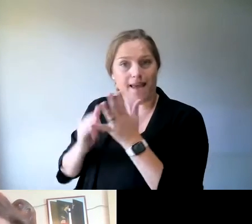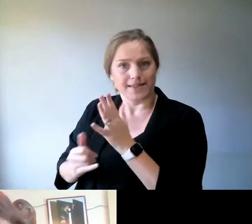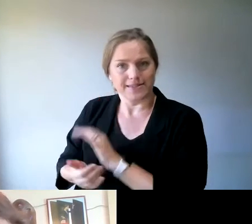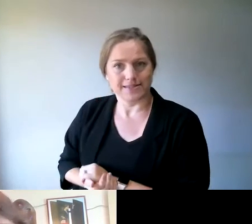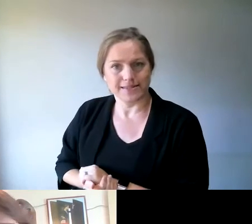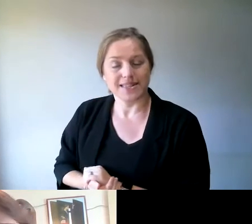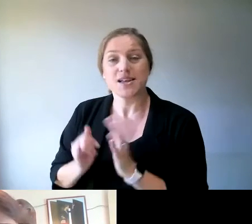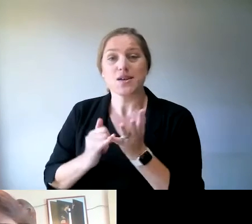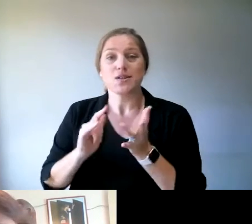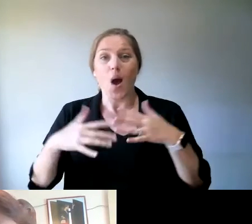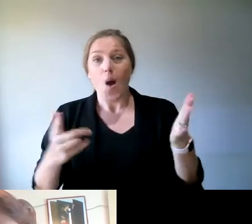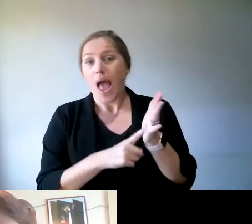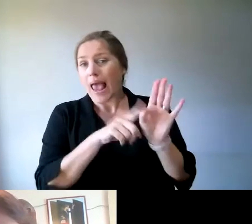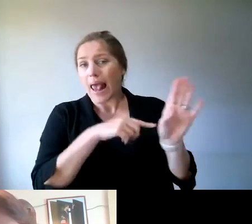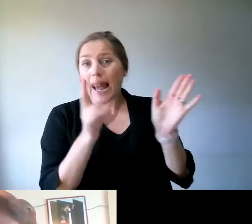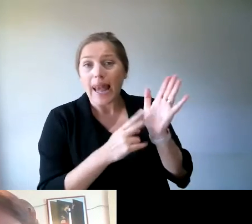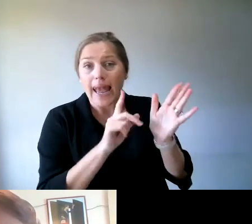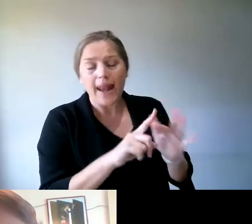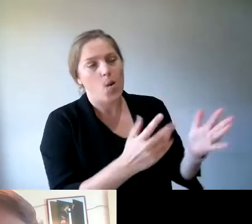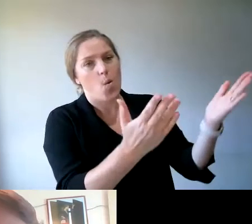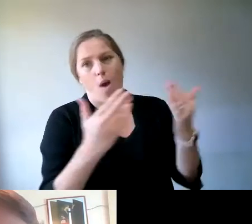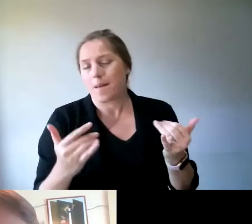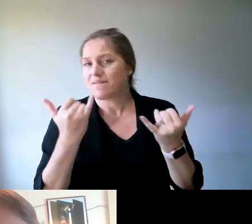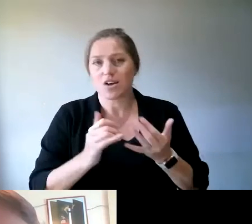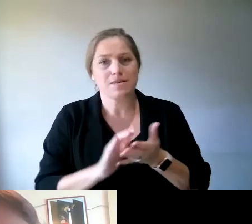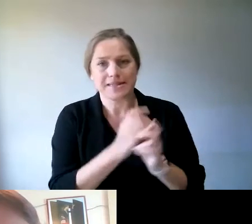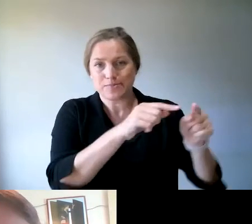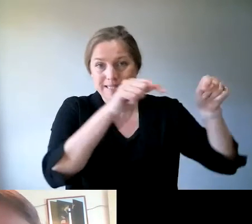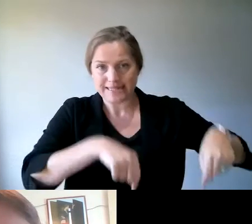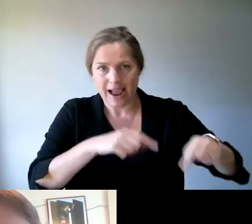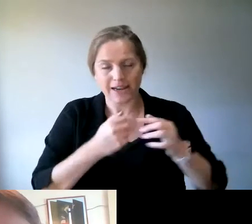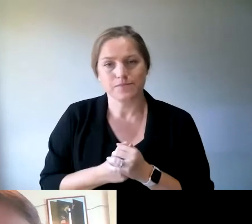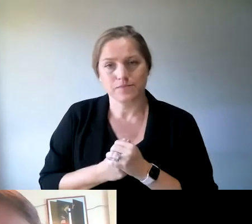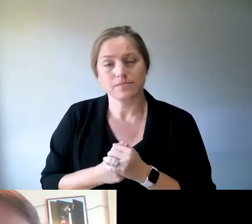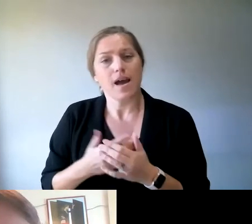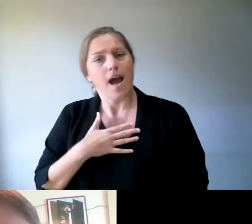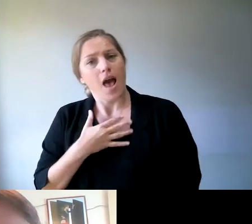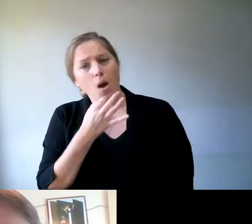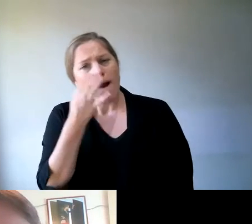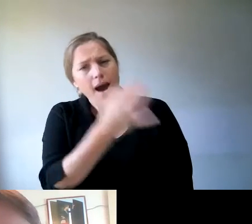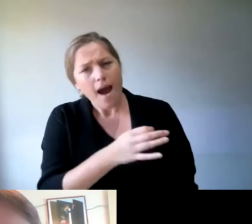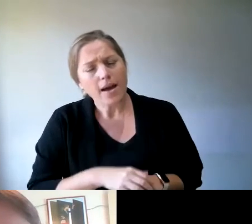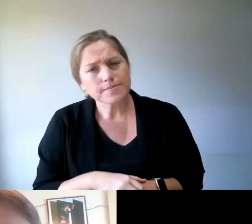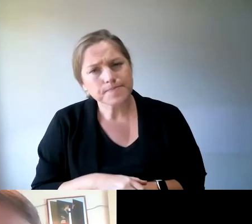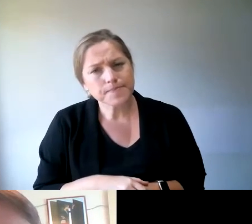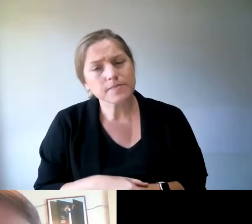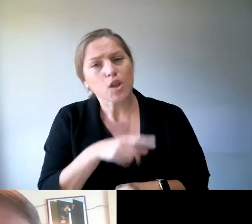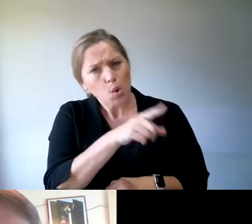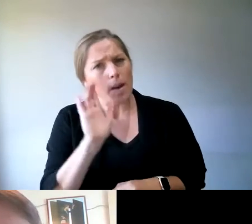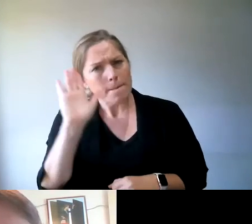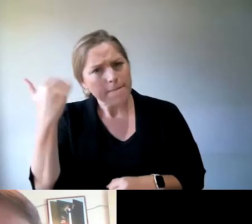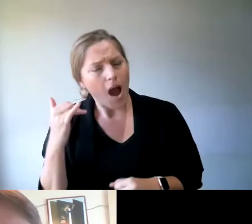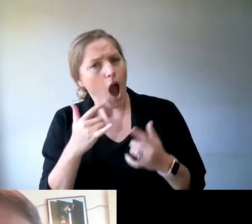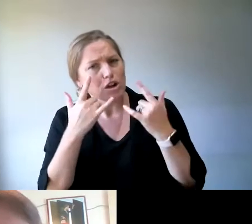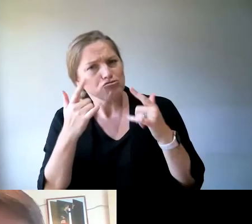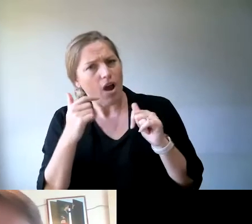So, Lynn, I'm really keen to hear from your perspective. How has the NDIS, since you've been on it, and I believe that you were in one of the trial sites in Geelong,